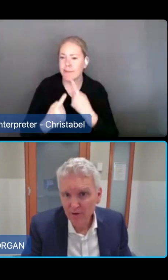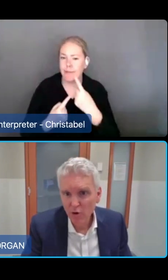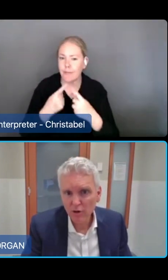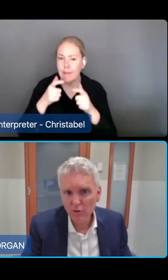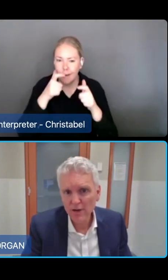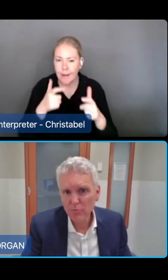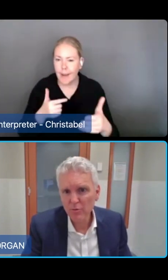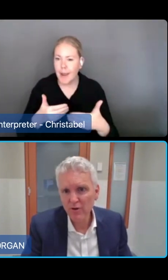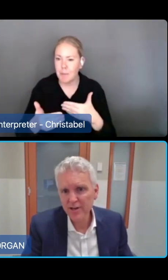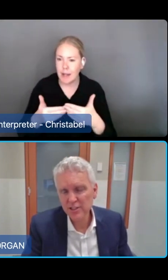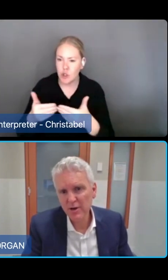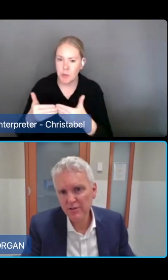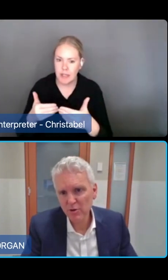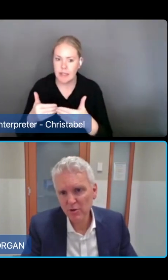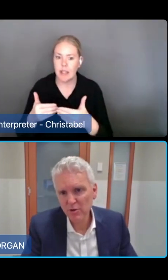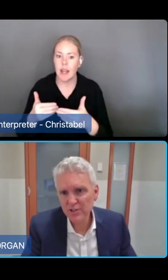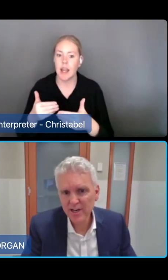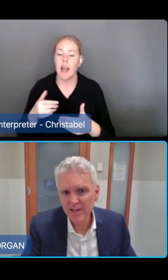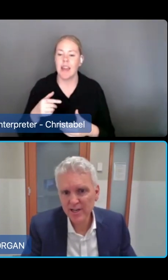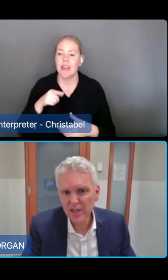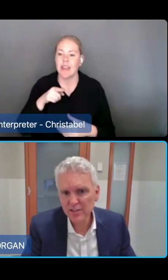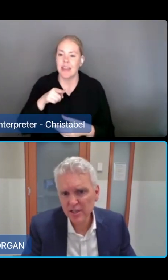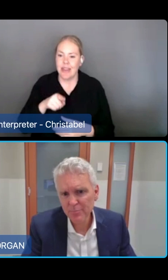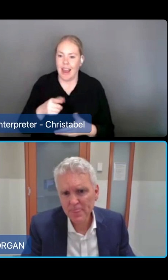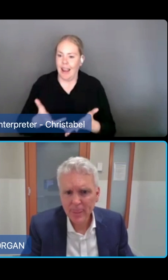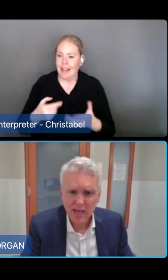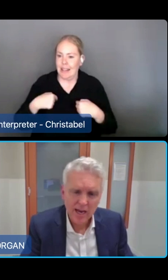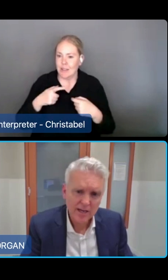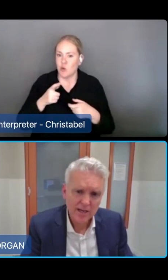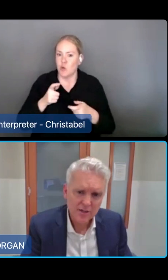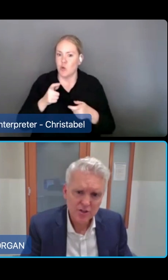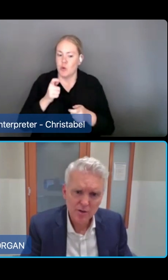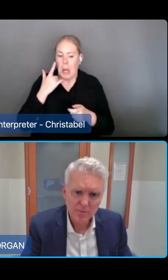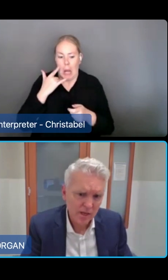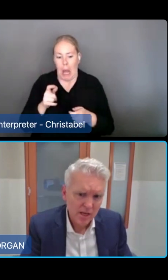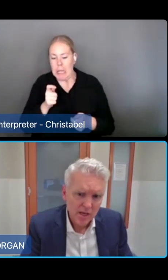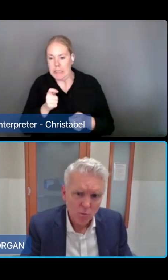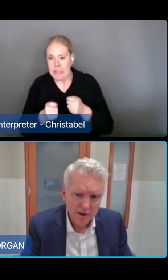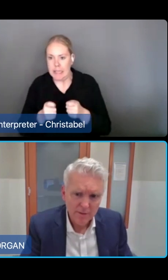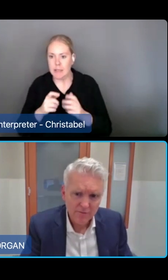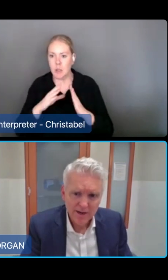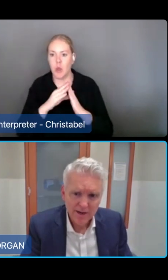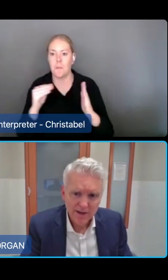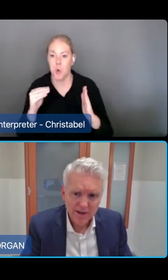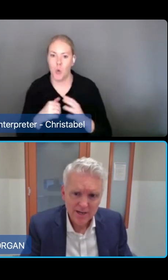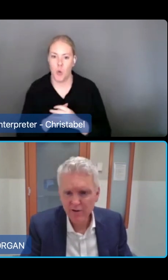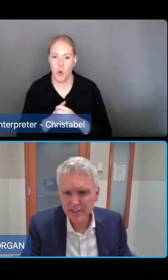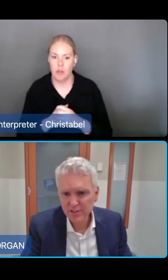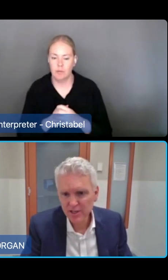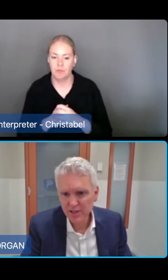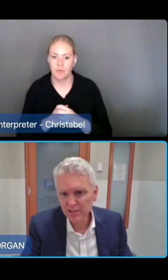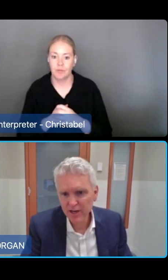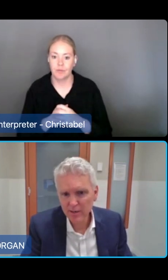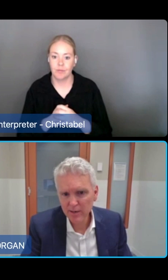possible funding model that would enable providers to be responsive to changing needs and to determine what information sharing